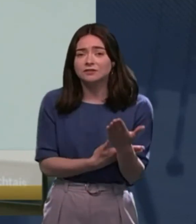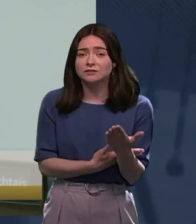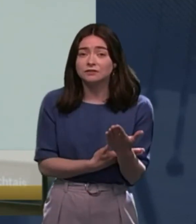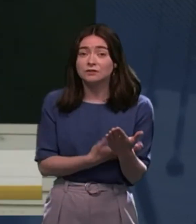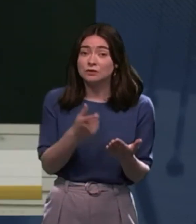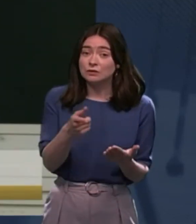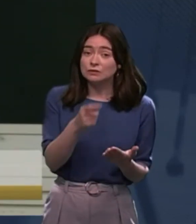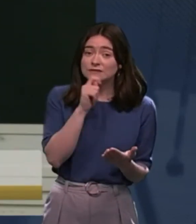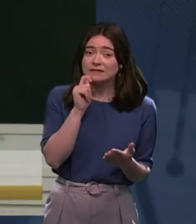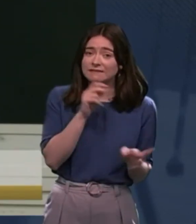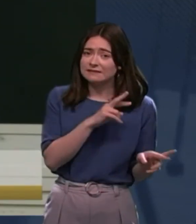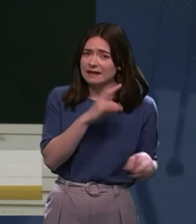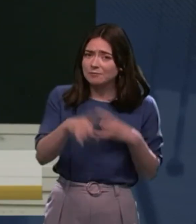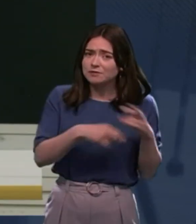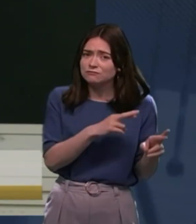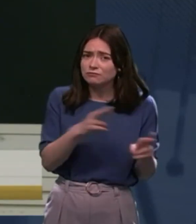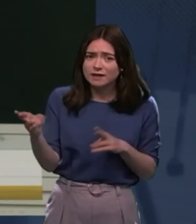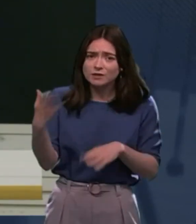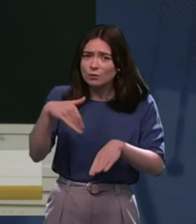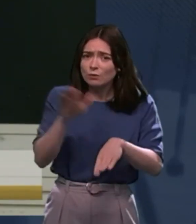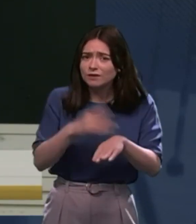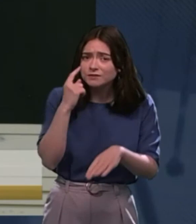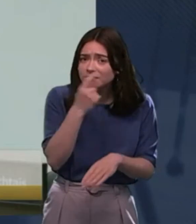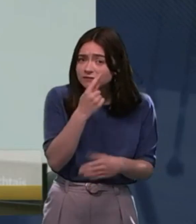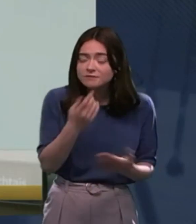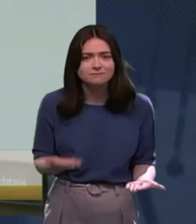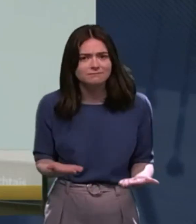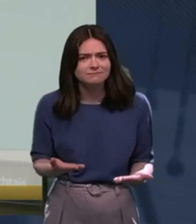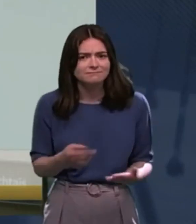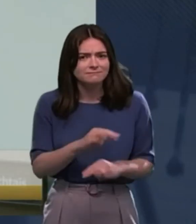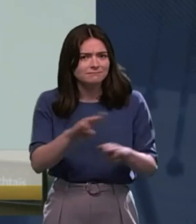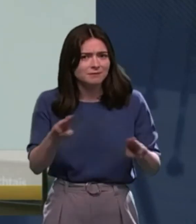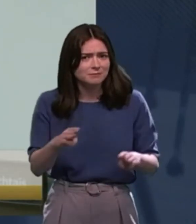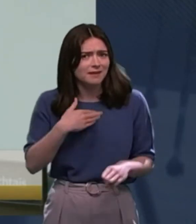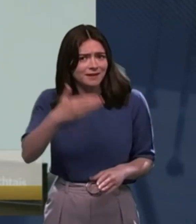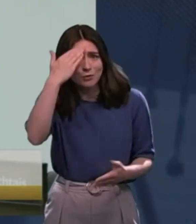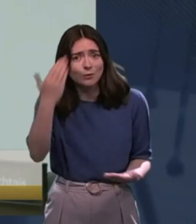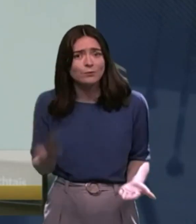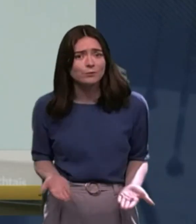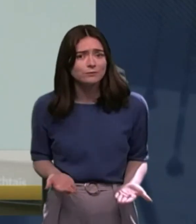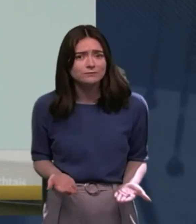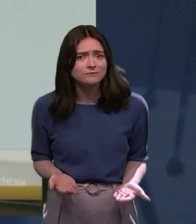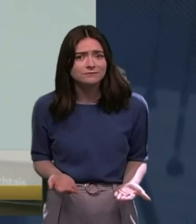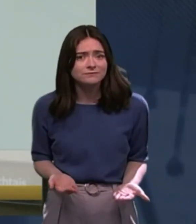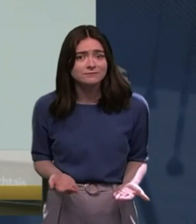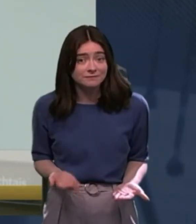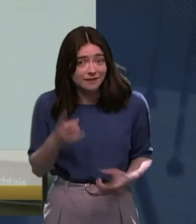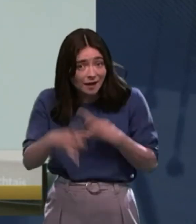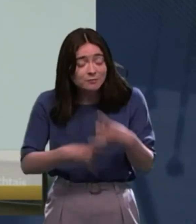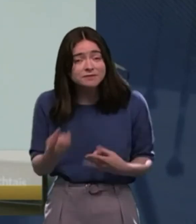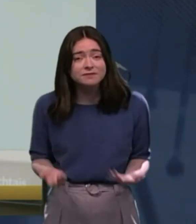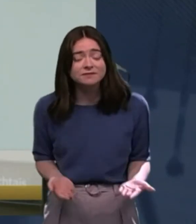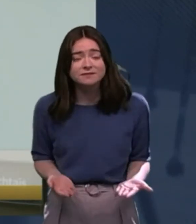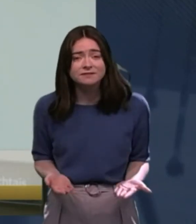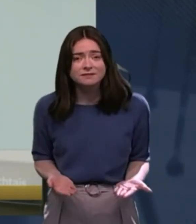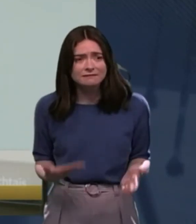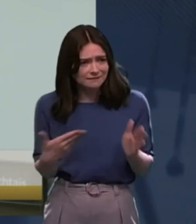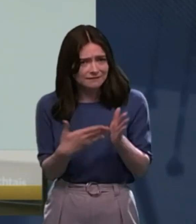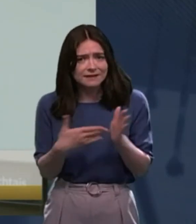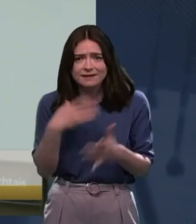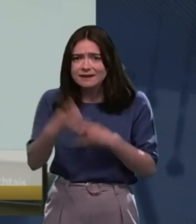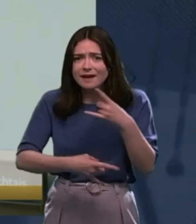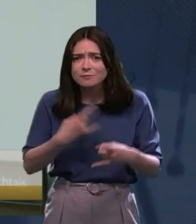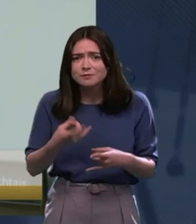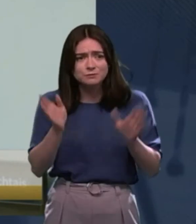occurrence. Where's your evidence for that? Even people coming in, people I know. Well, it does happen. Absolutely does.